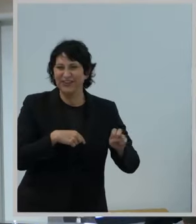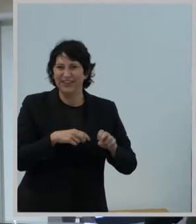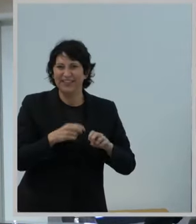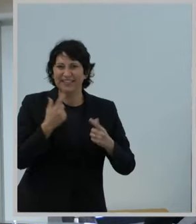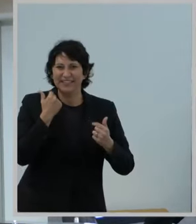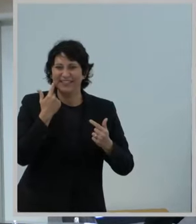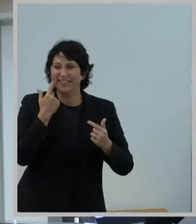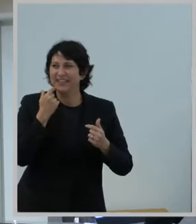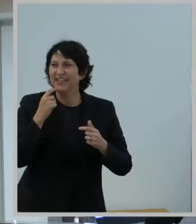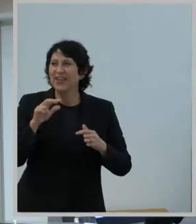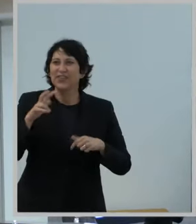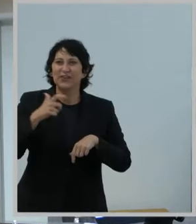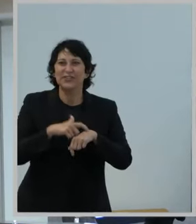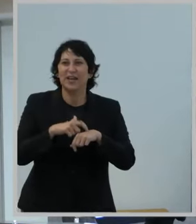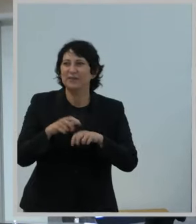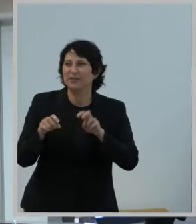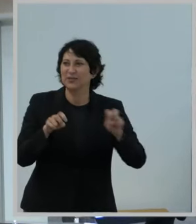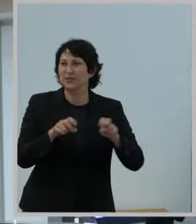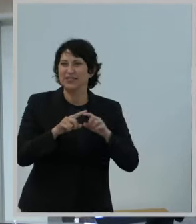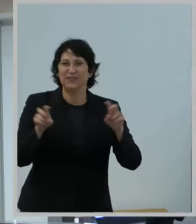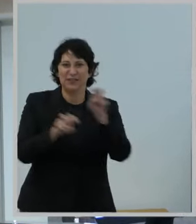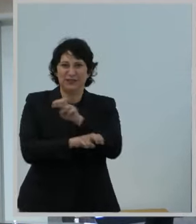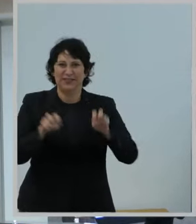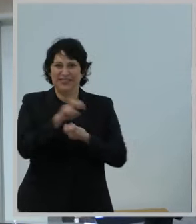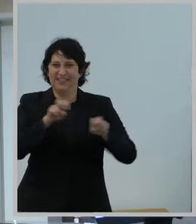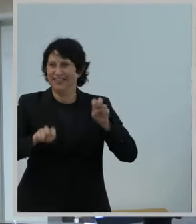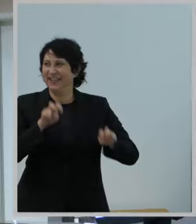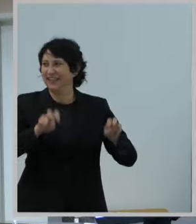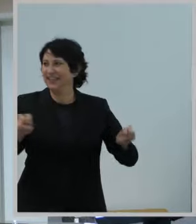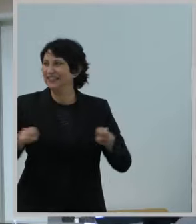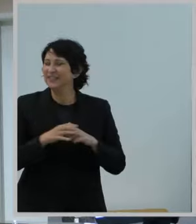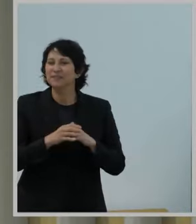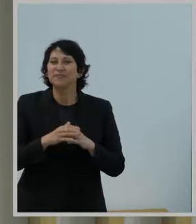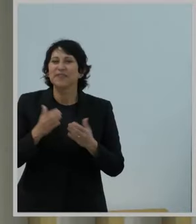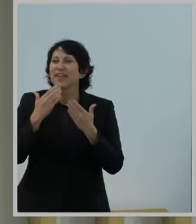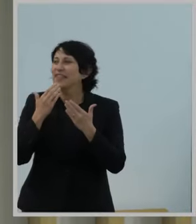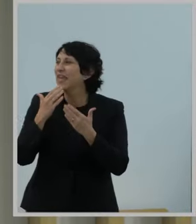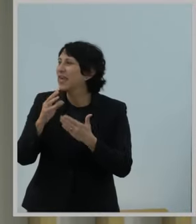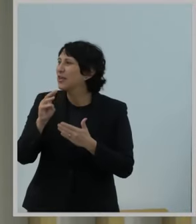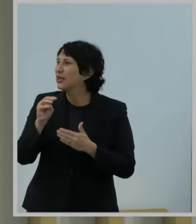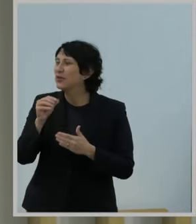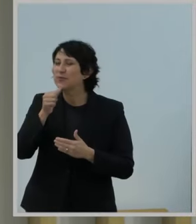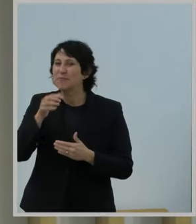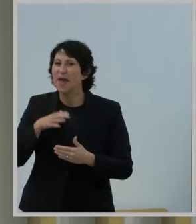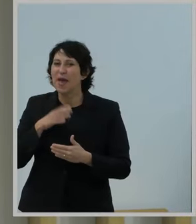The third time's the charm. You're doing it differently. Thank you, Madam Secretary.